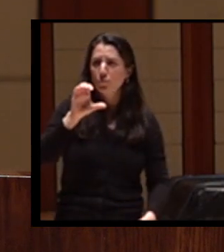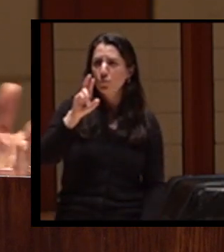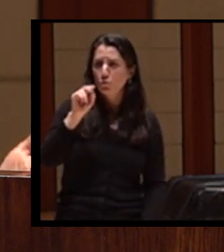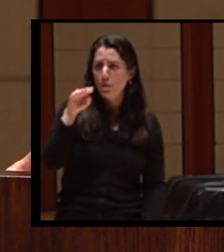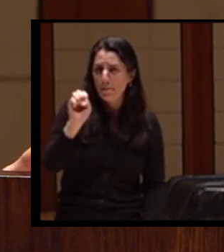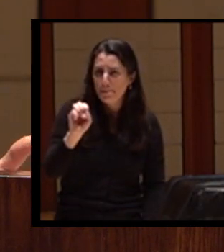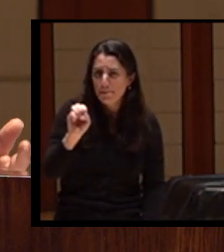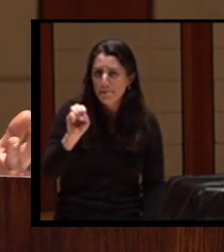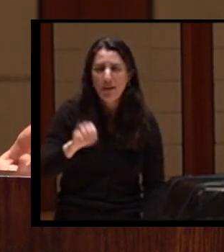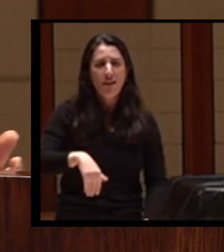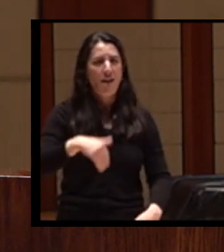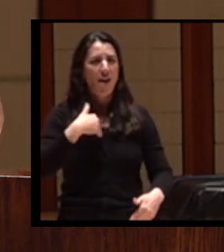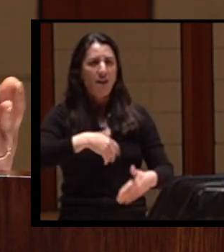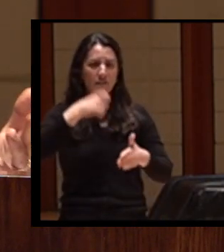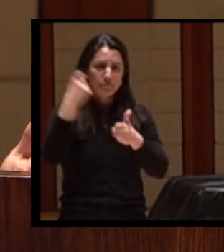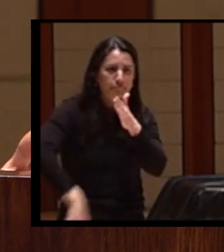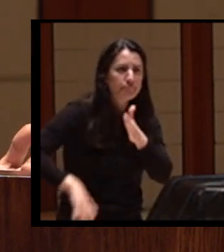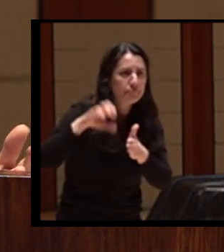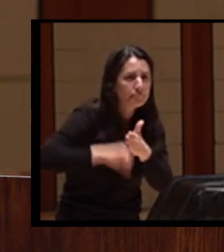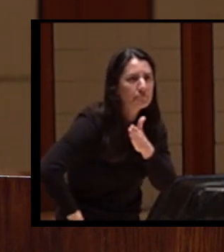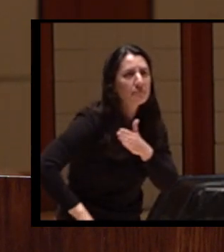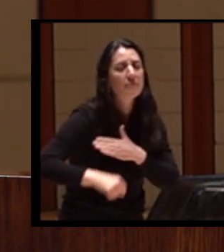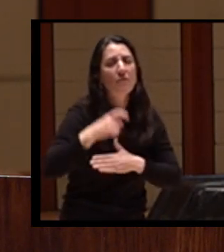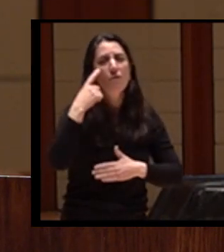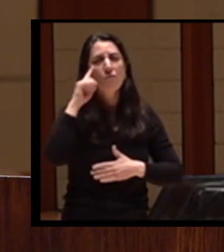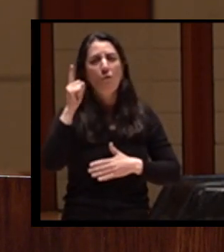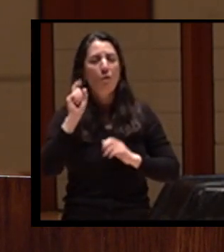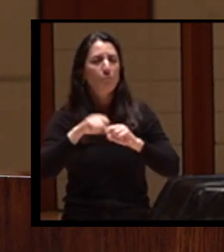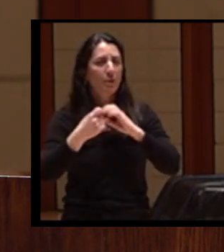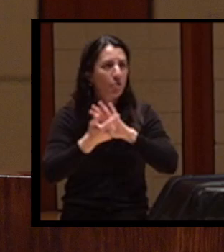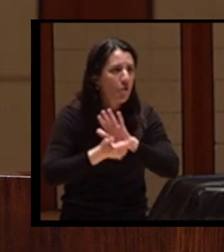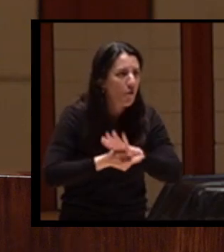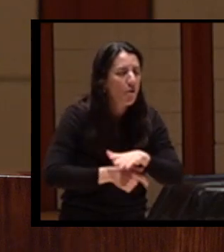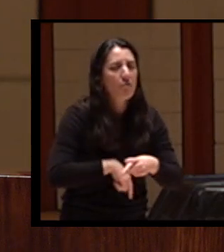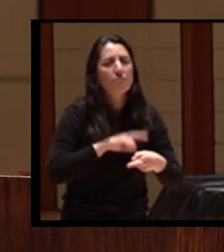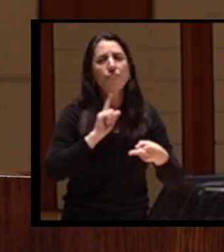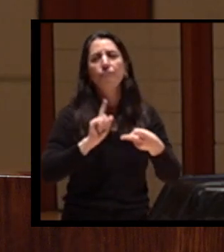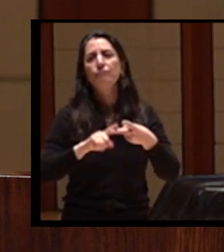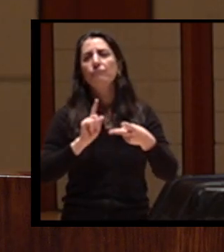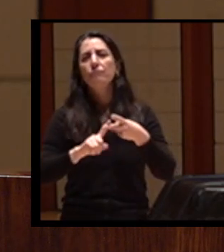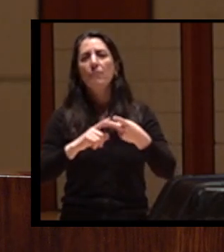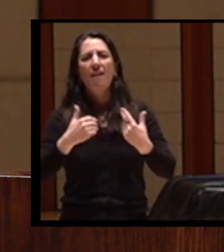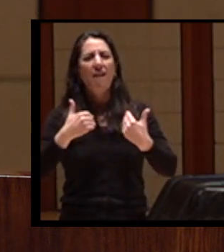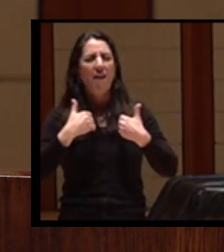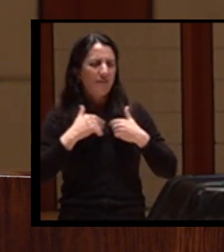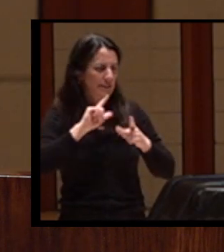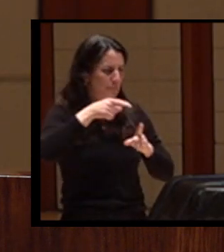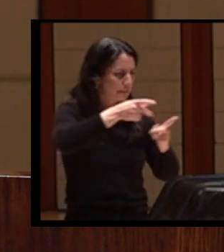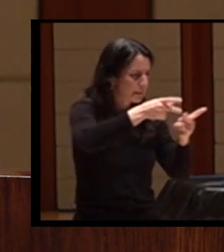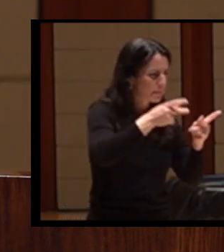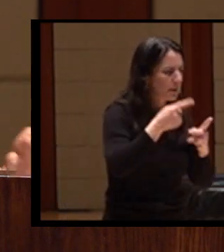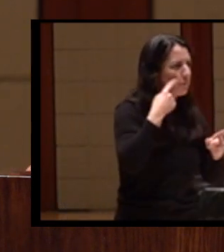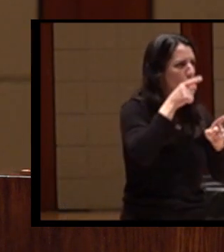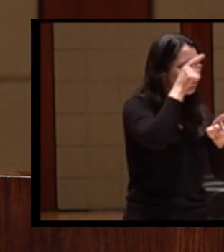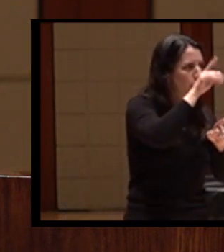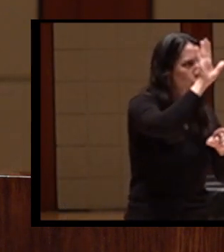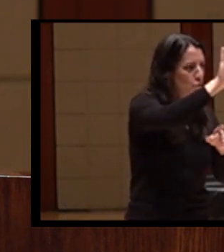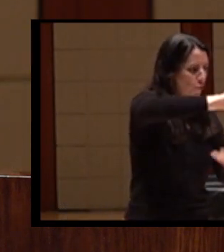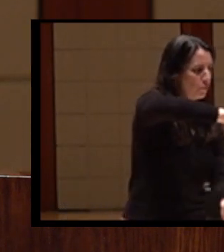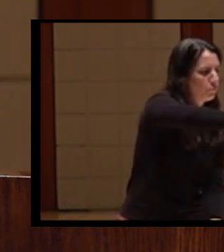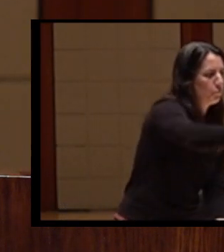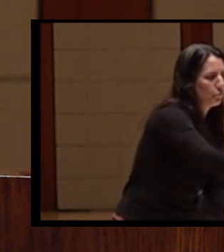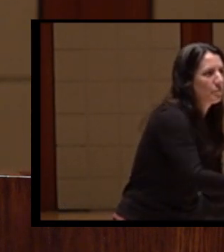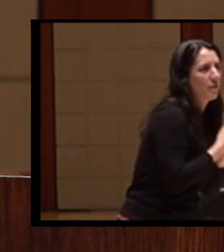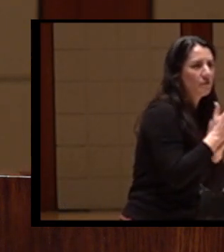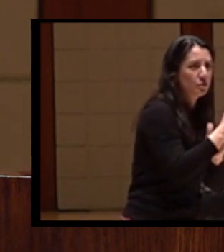Fishing holes were owned by families. Owners had property rights that were similar to the way that we own property